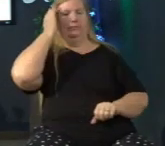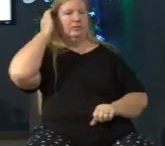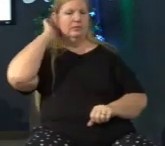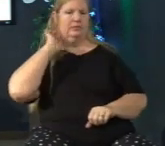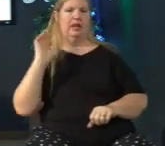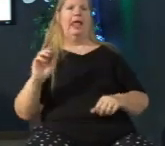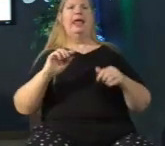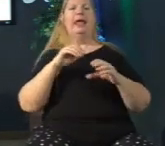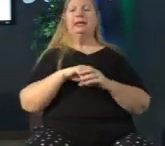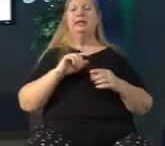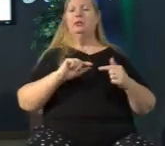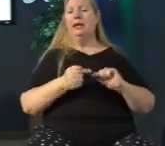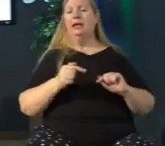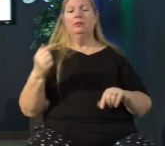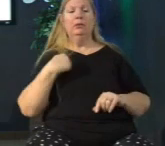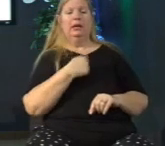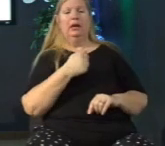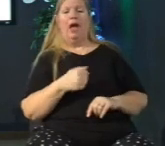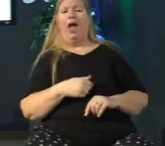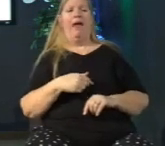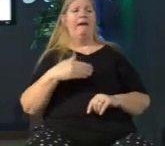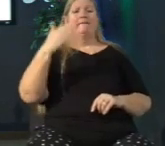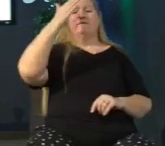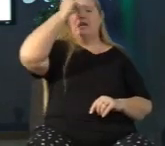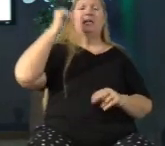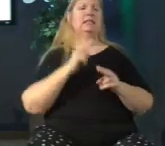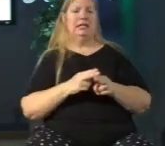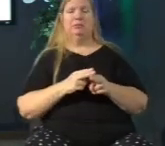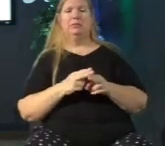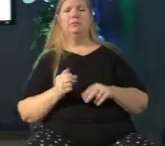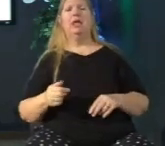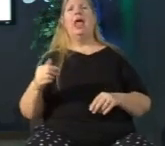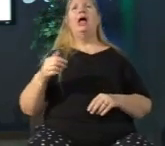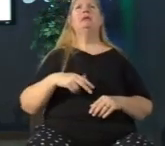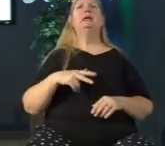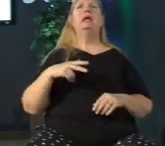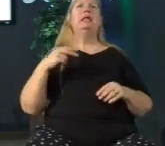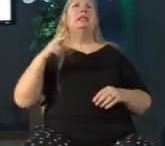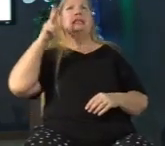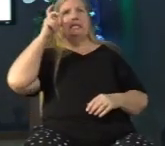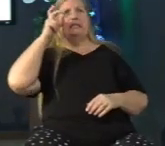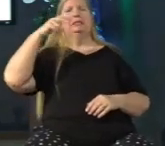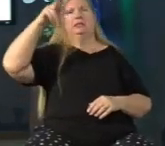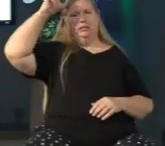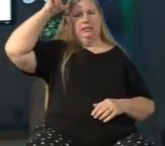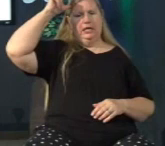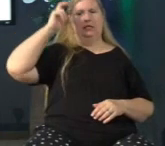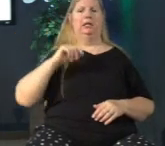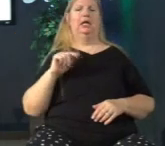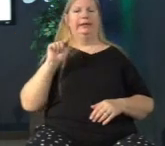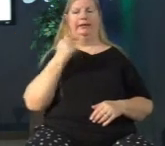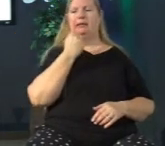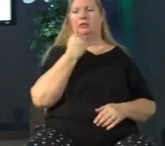often forget those titles we want to listen to the evil one who tells us that we are weak that God doesn't